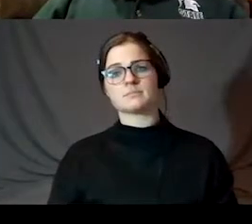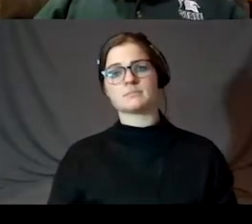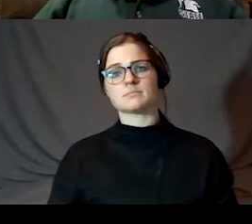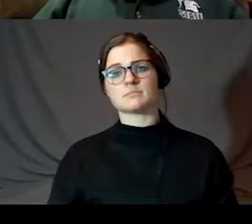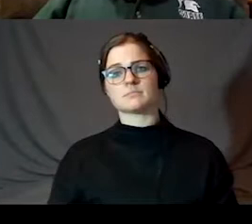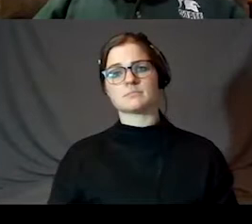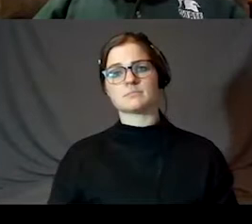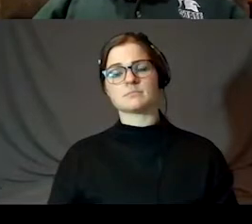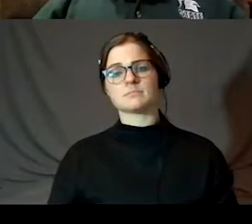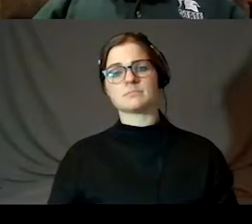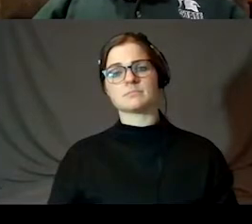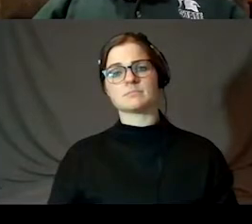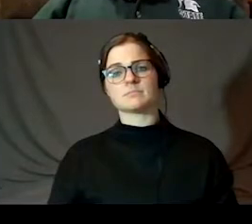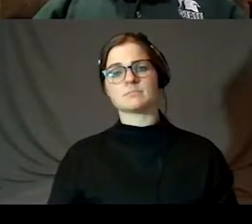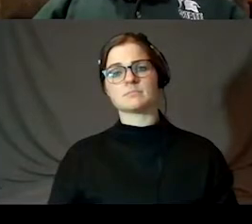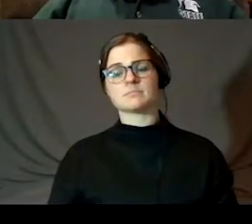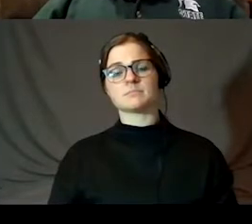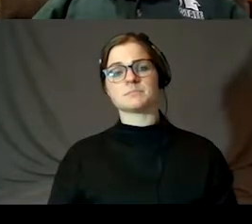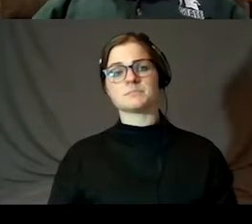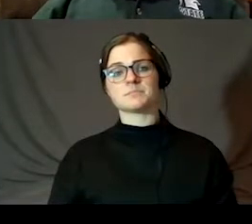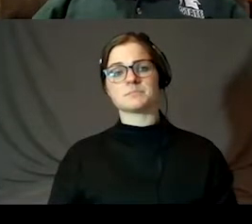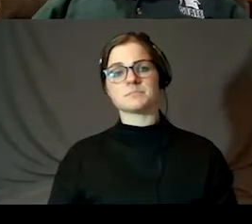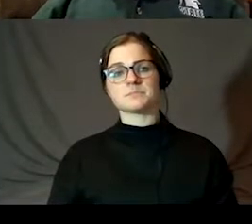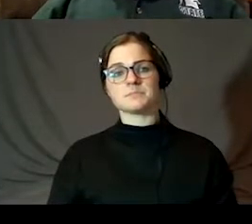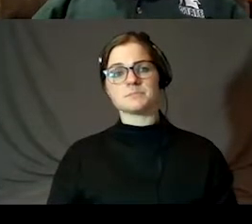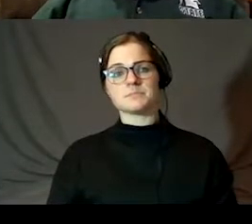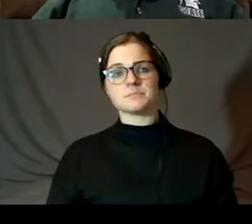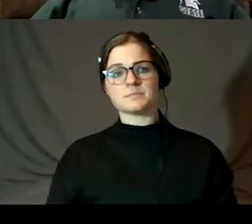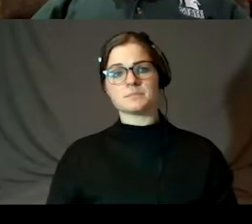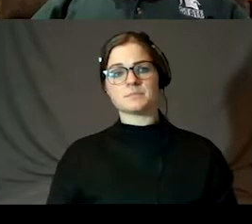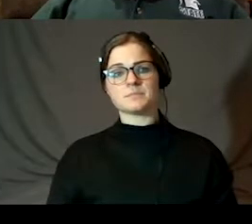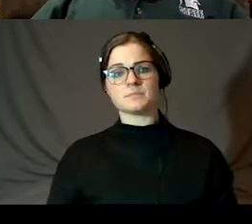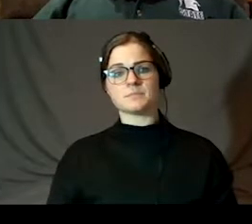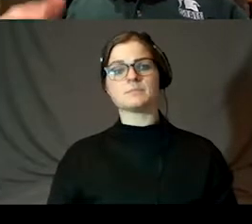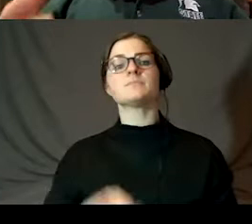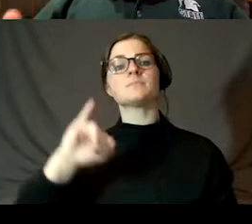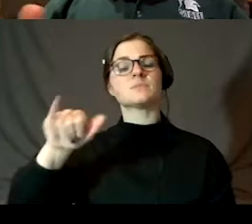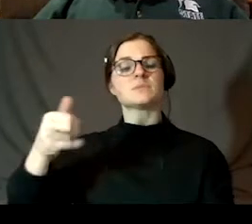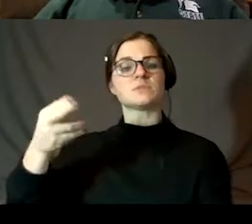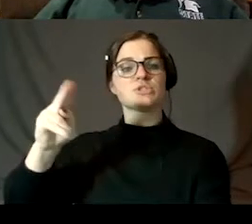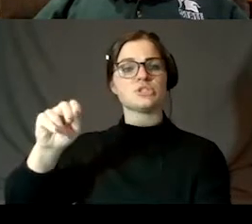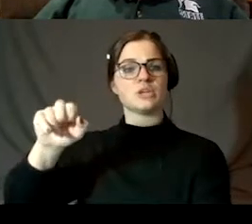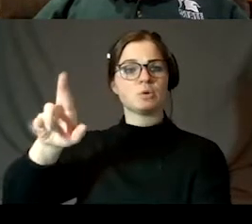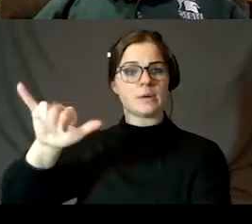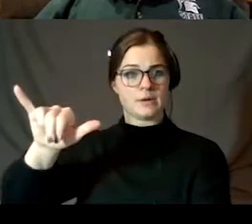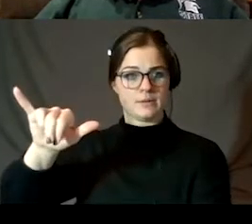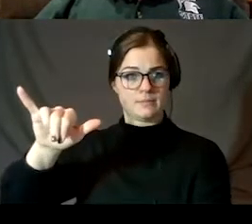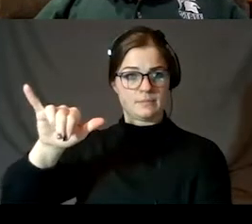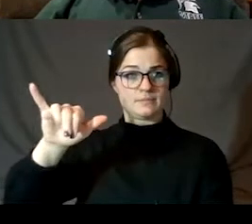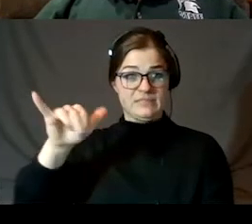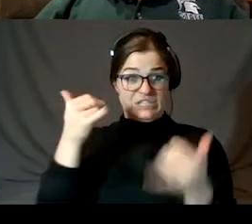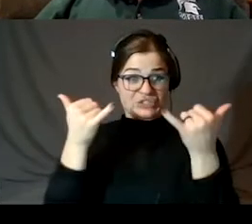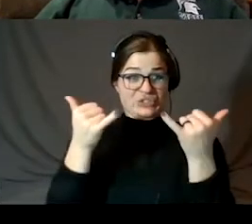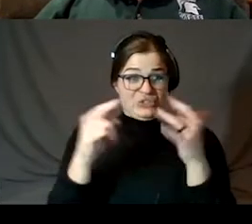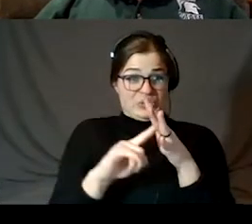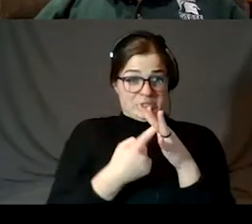Now, January, our current star. Look